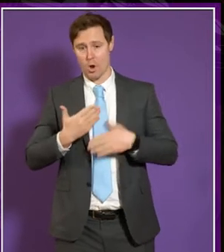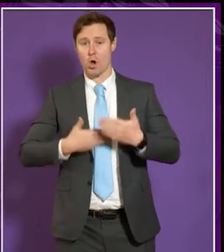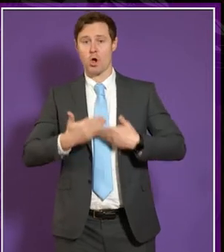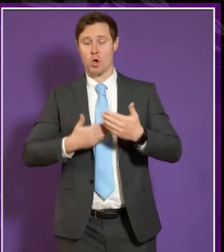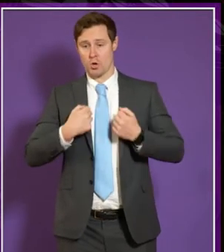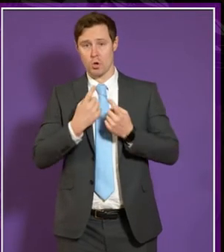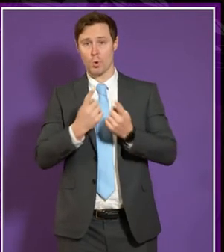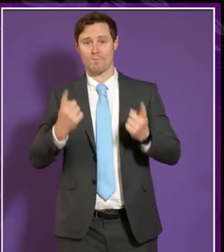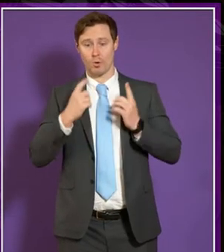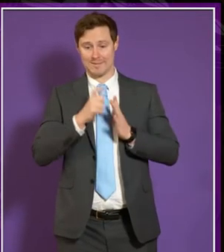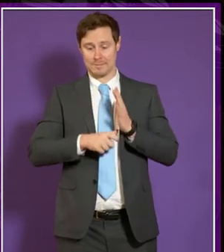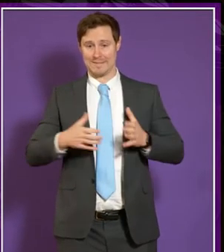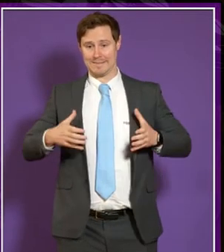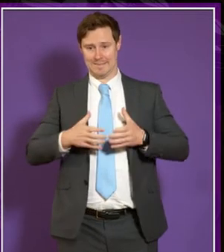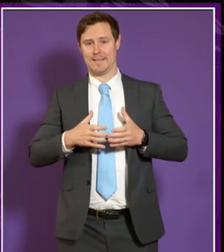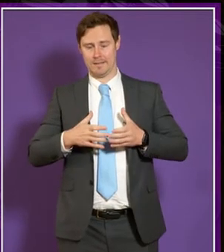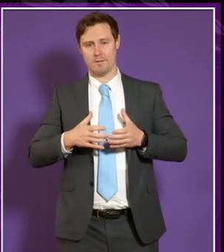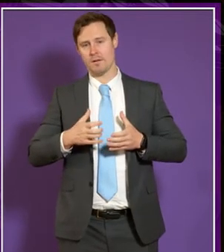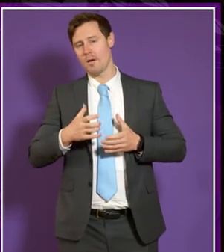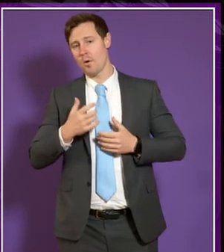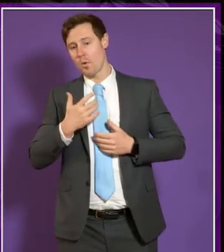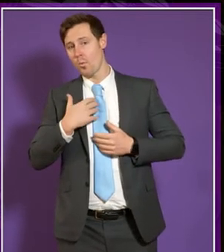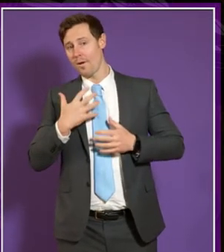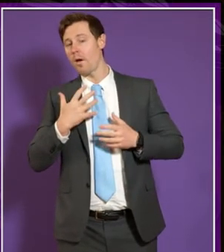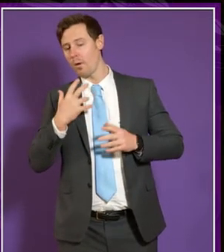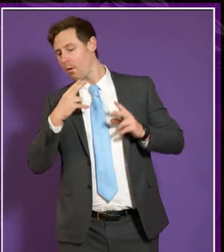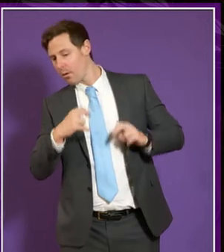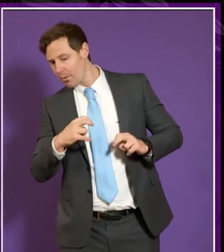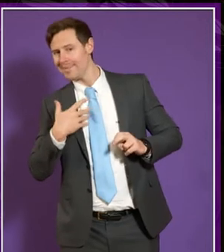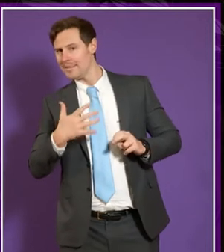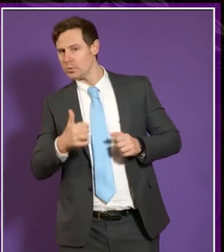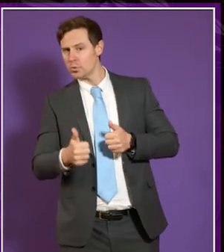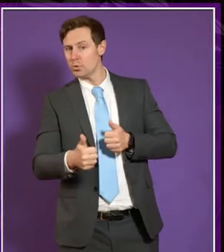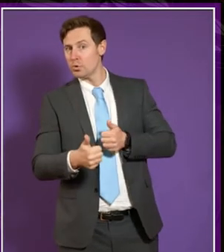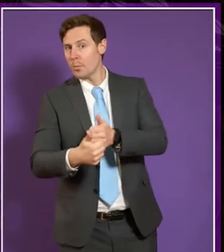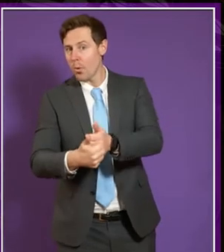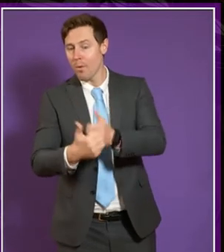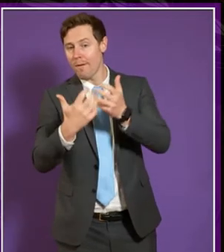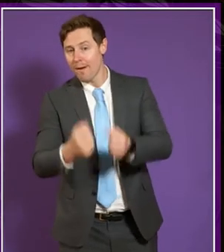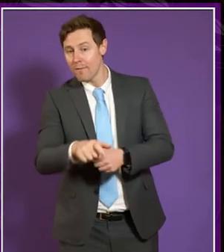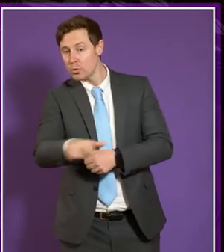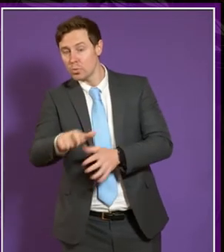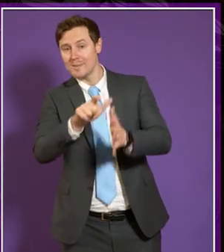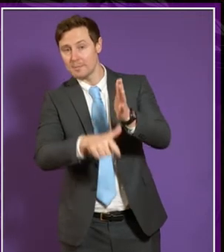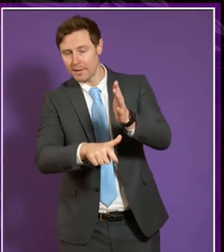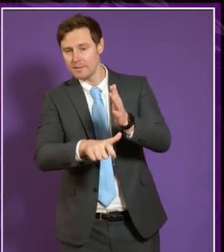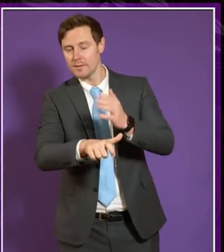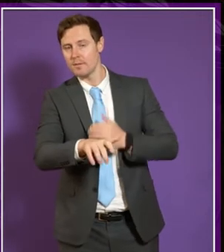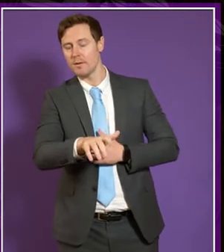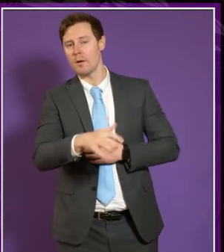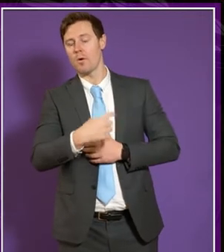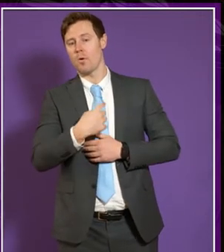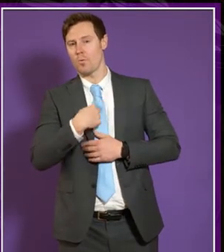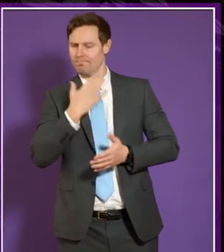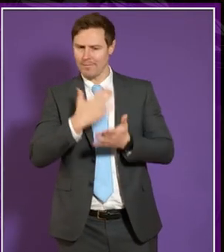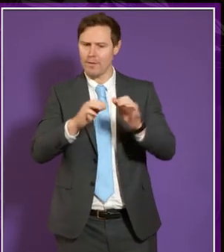university's disability service when we are looking at the support requirements of students with disabilities we are looking